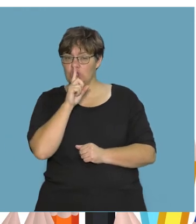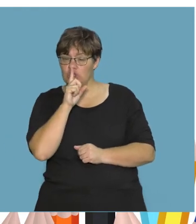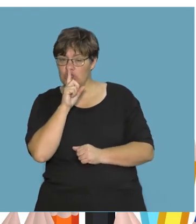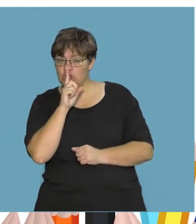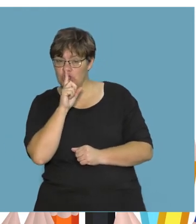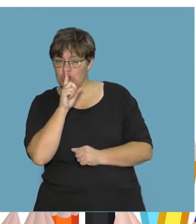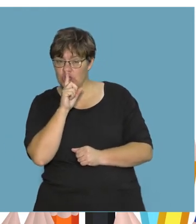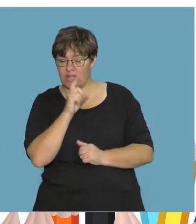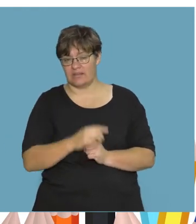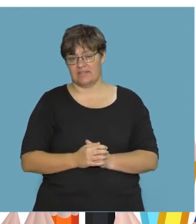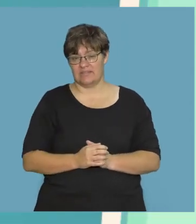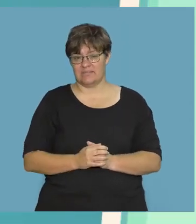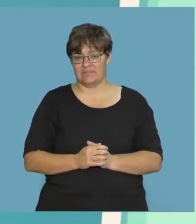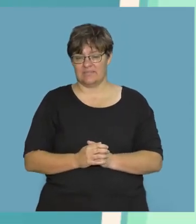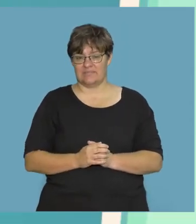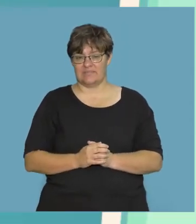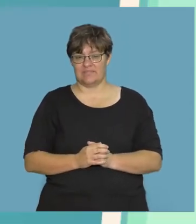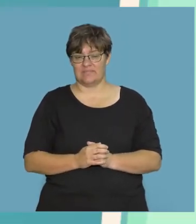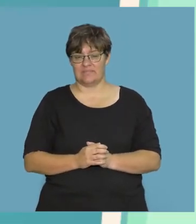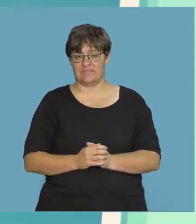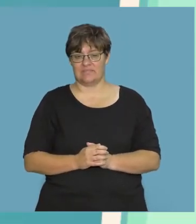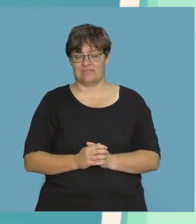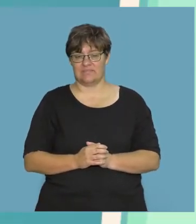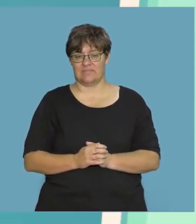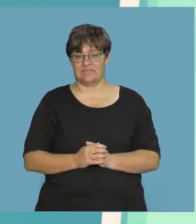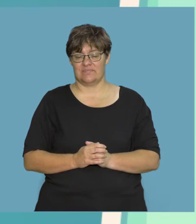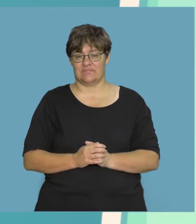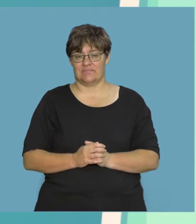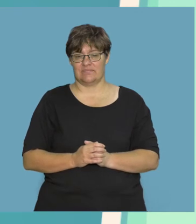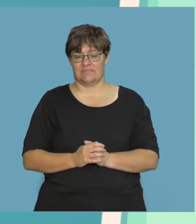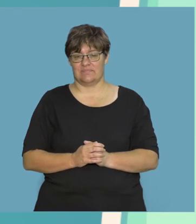next to H makes sh.